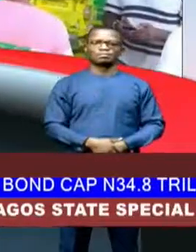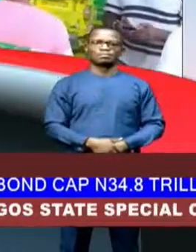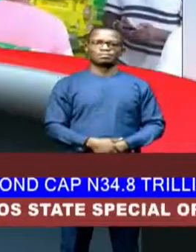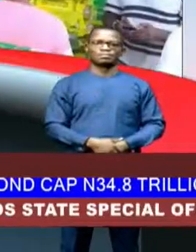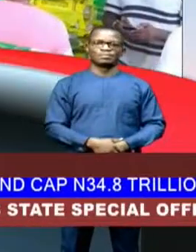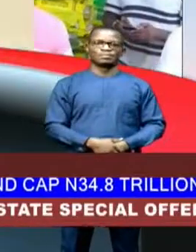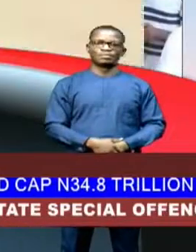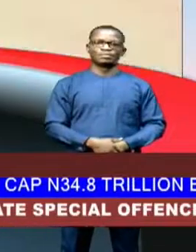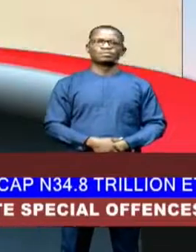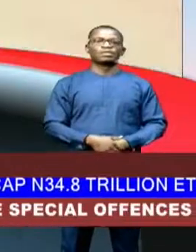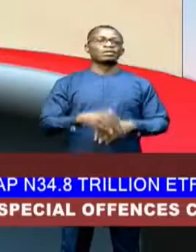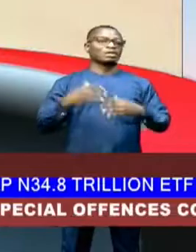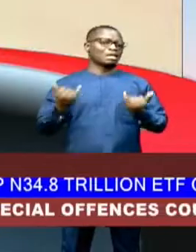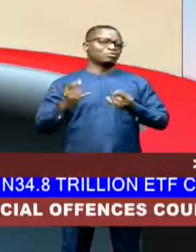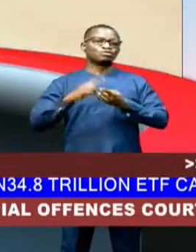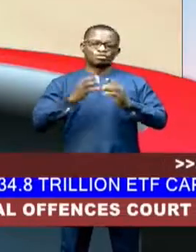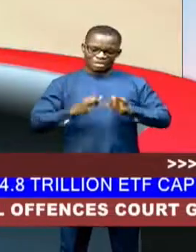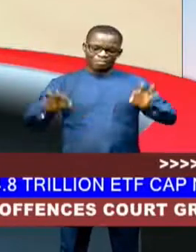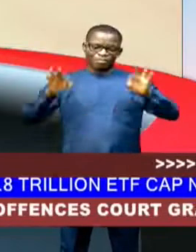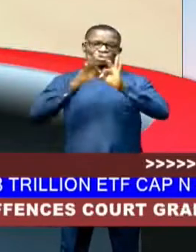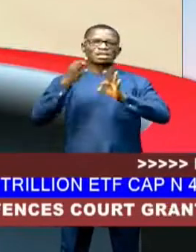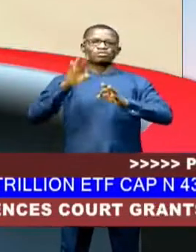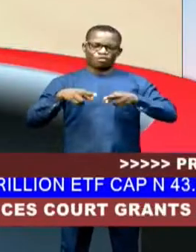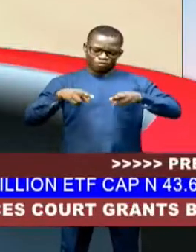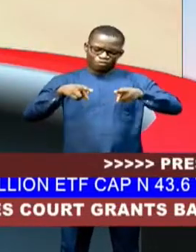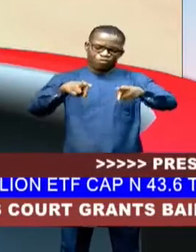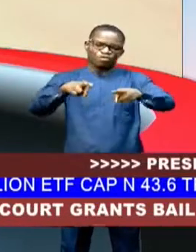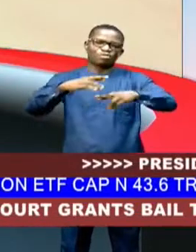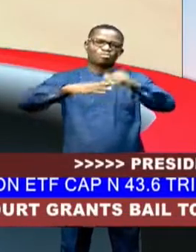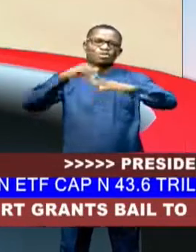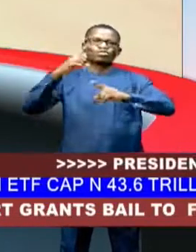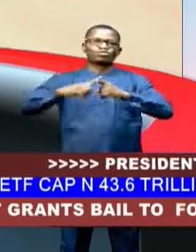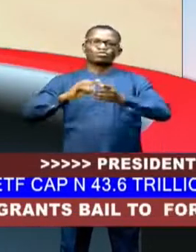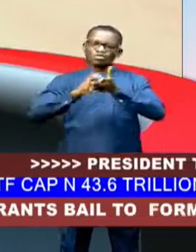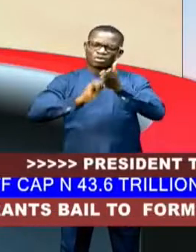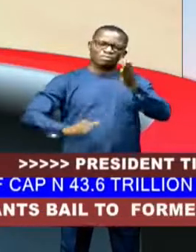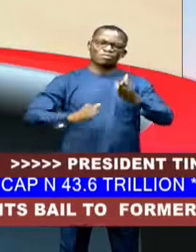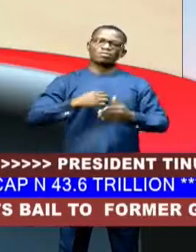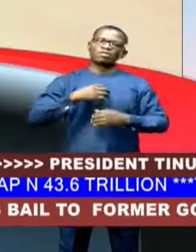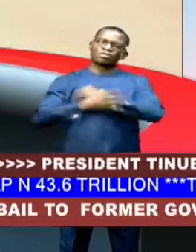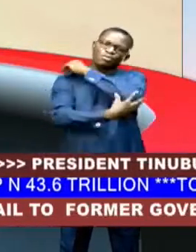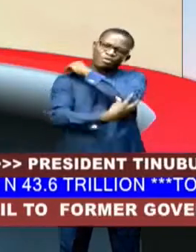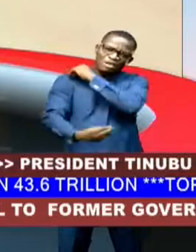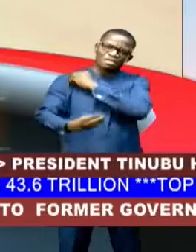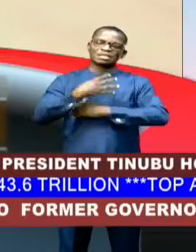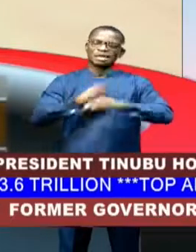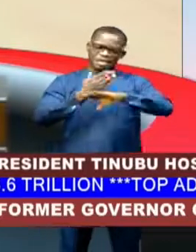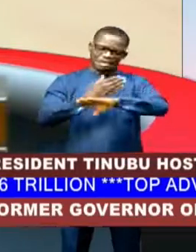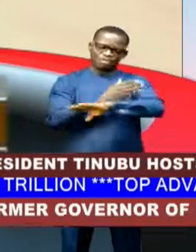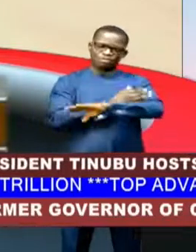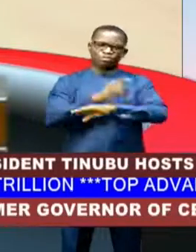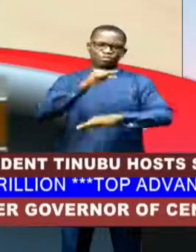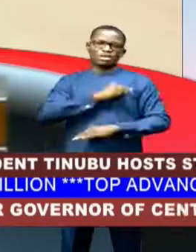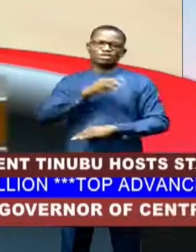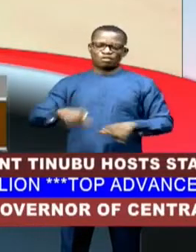Now owing to the importance of road infrastructure to alleviating poverty and improvement of quality of lives of citizens,